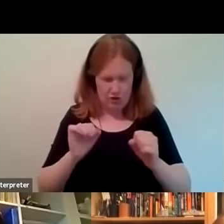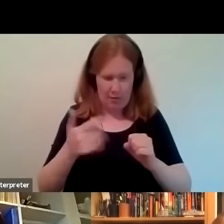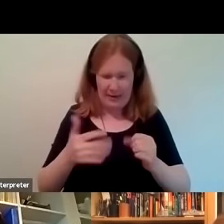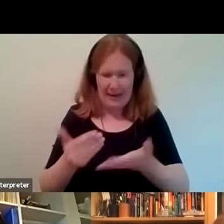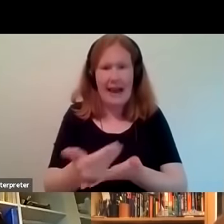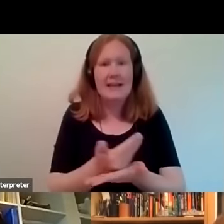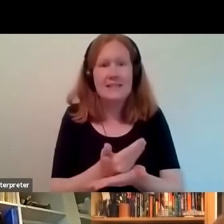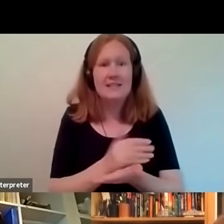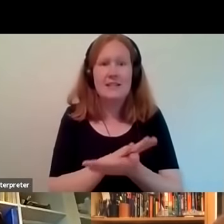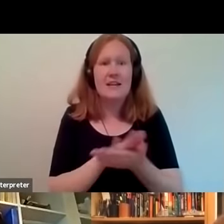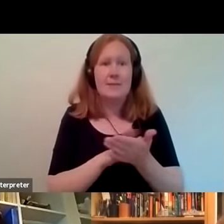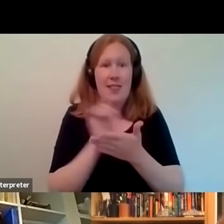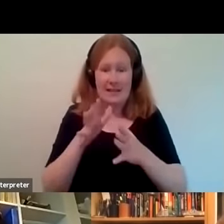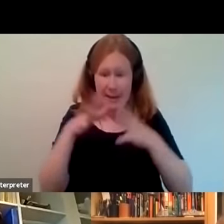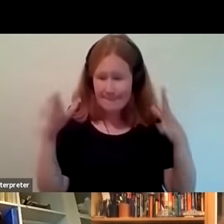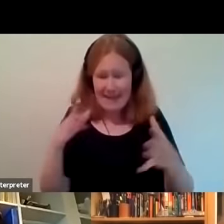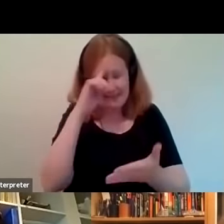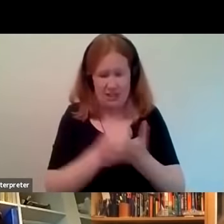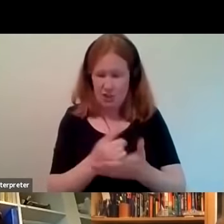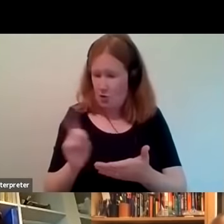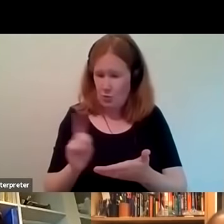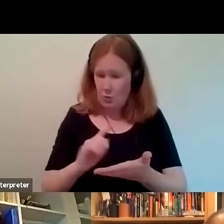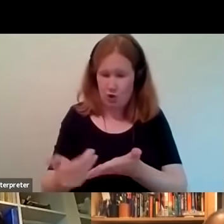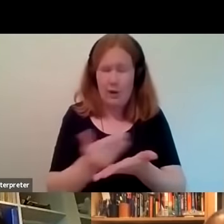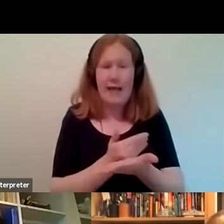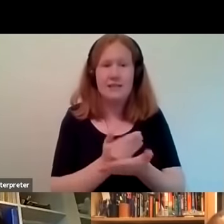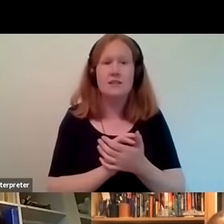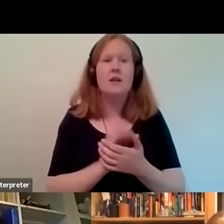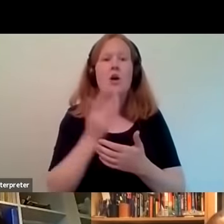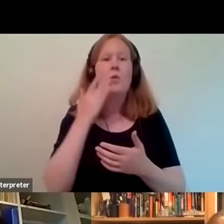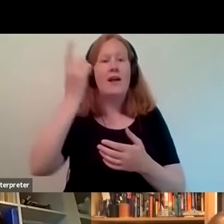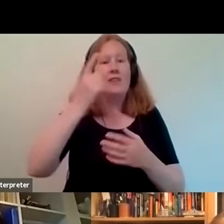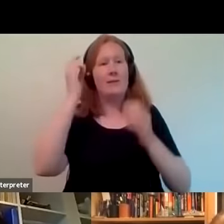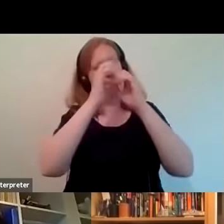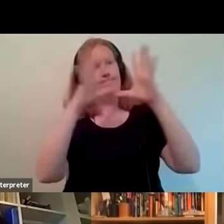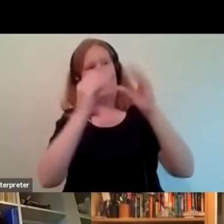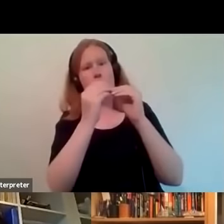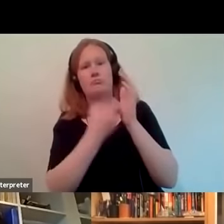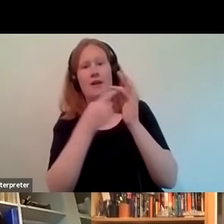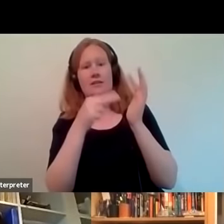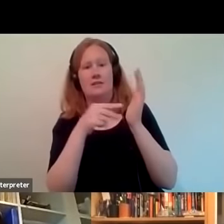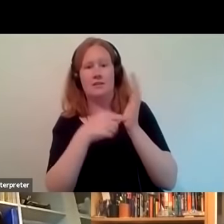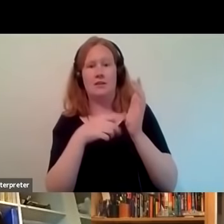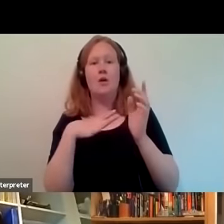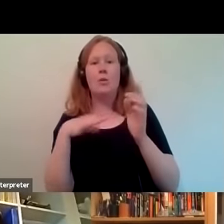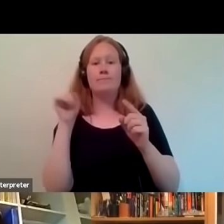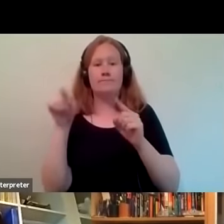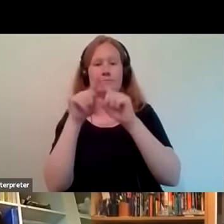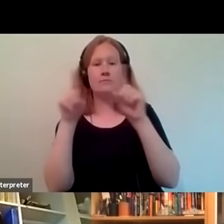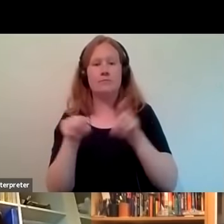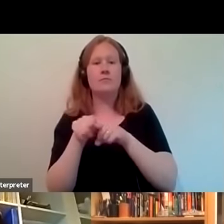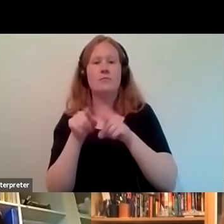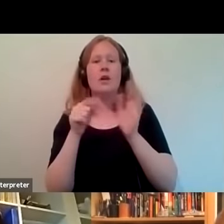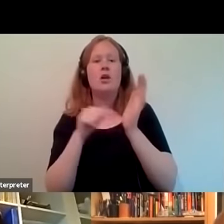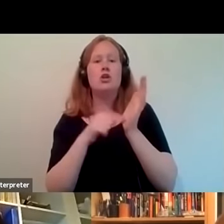that is really the big decision and lastly i think when we look at brent um i should just point to this trojan records